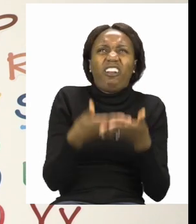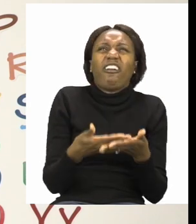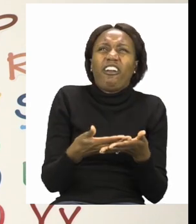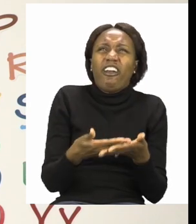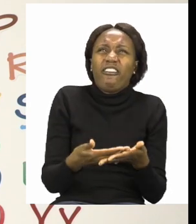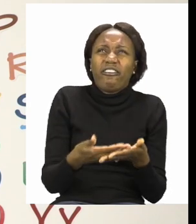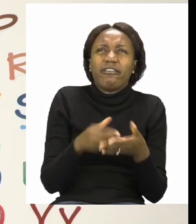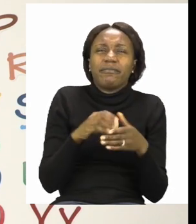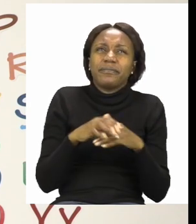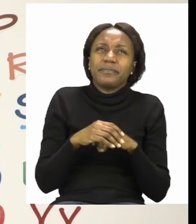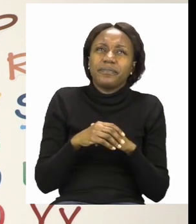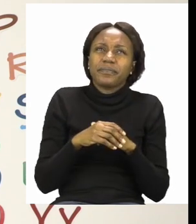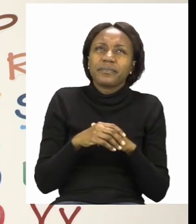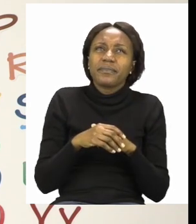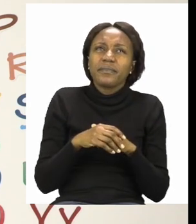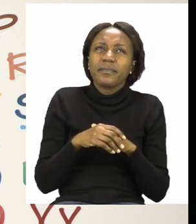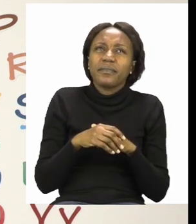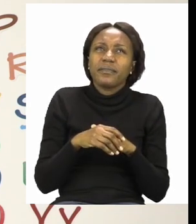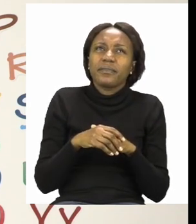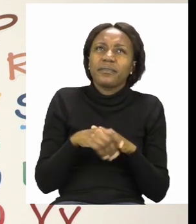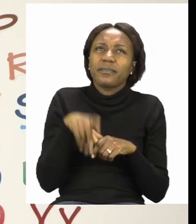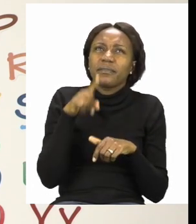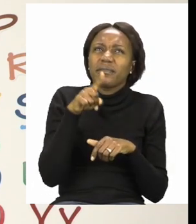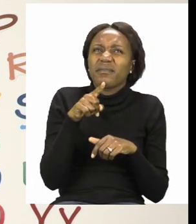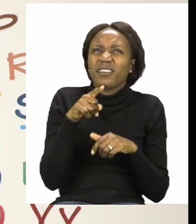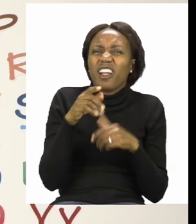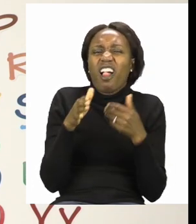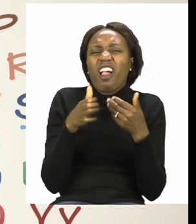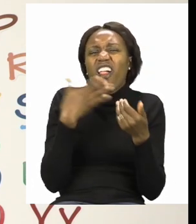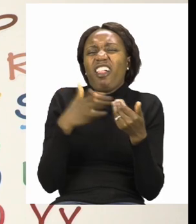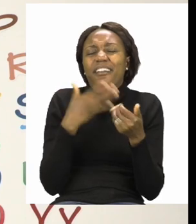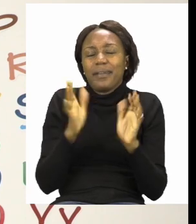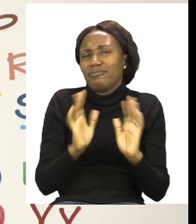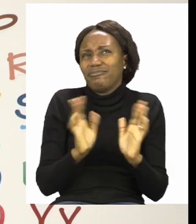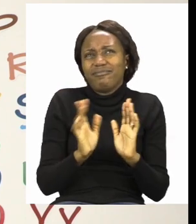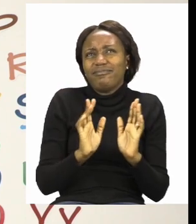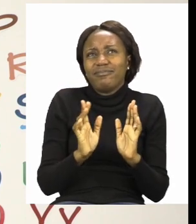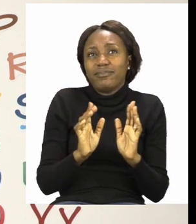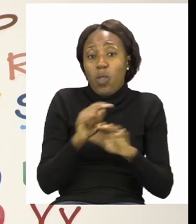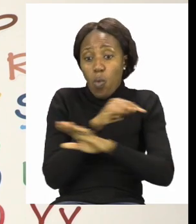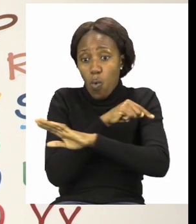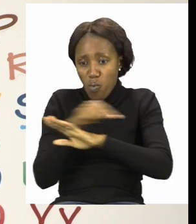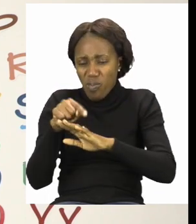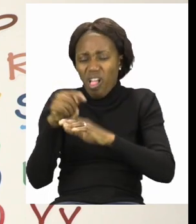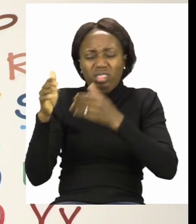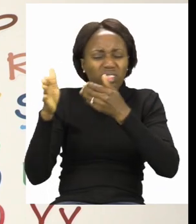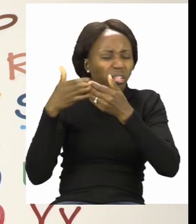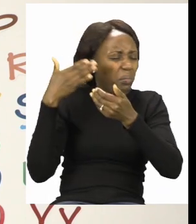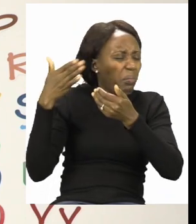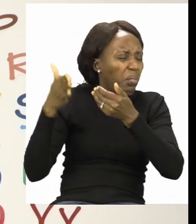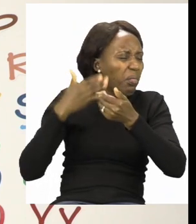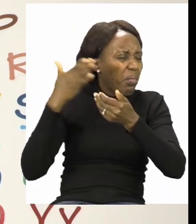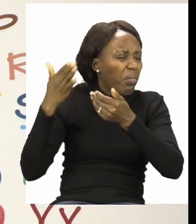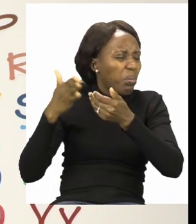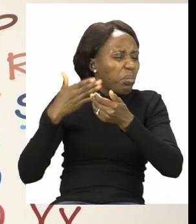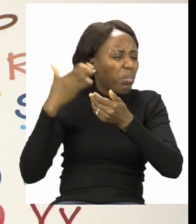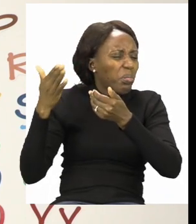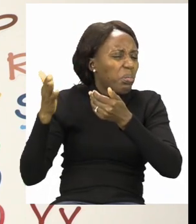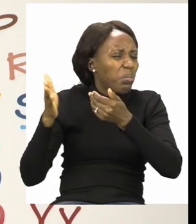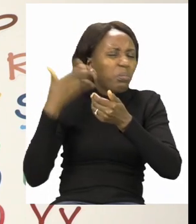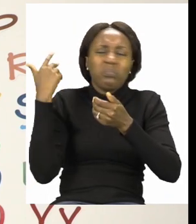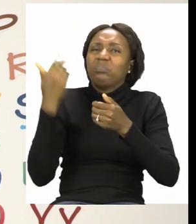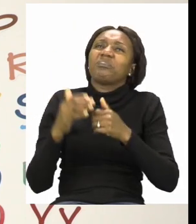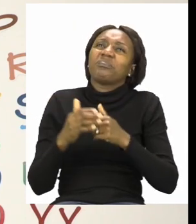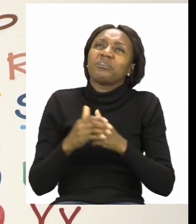I also cannot say that this is the lightest thing, because when I lift up the ruler, I can tell